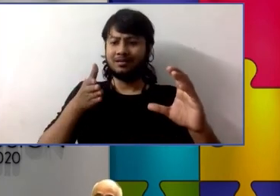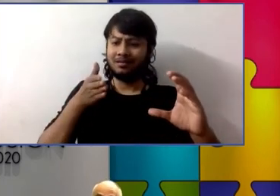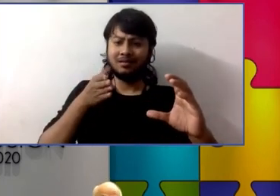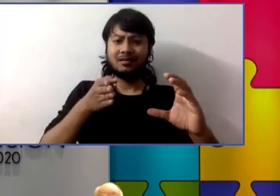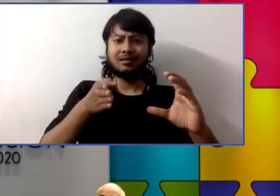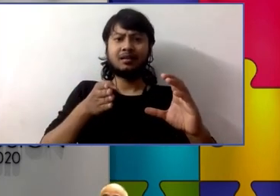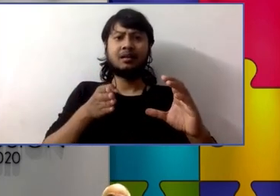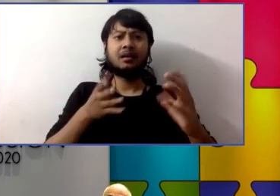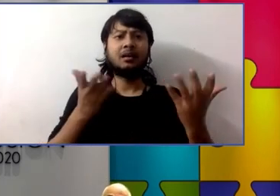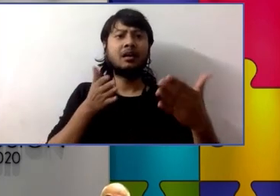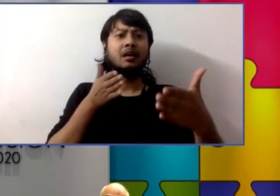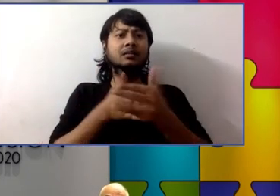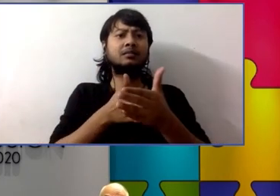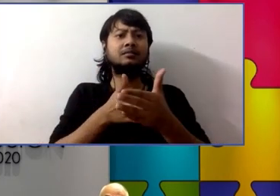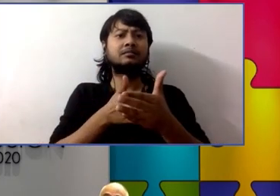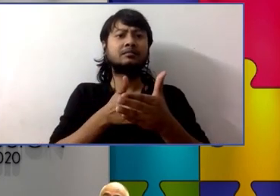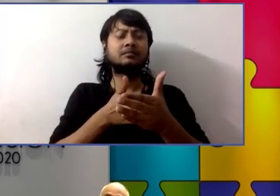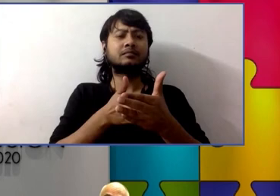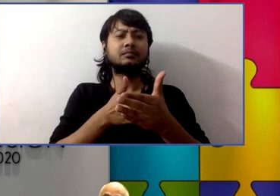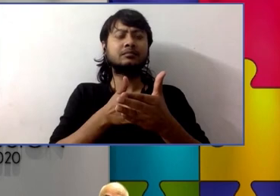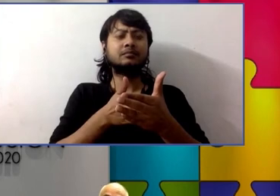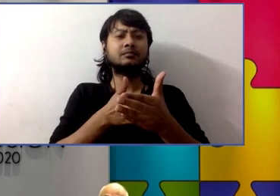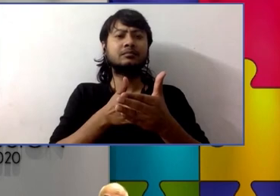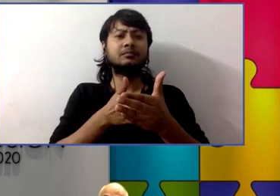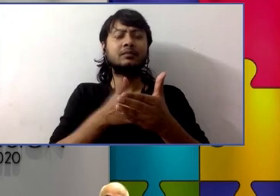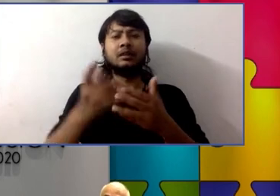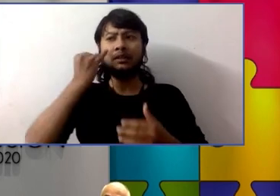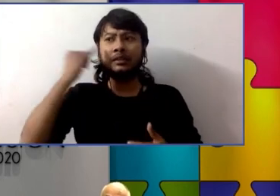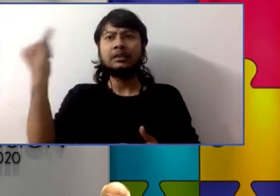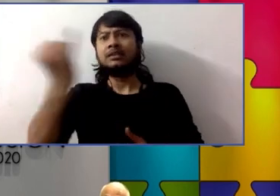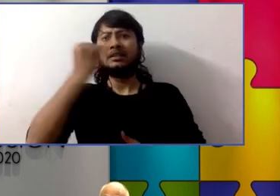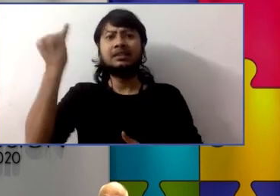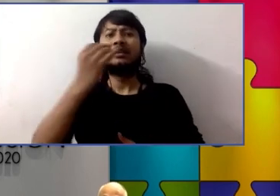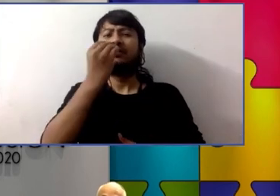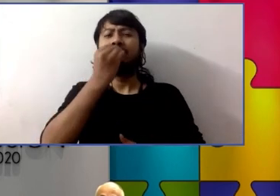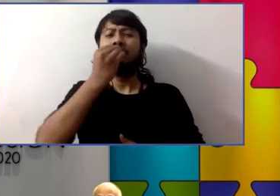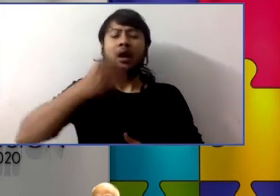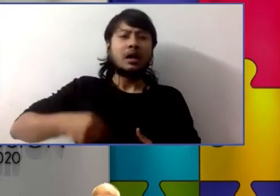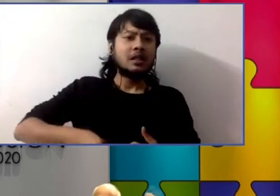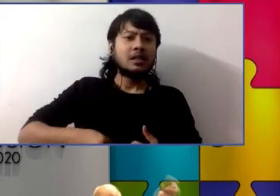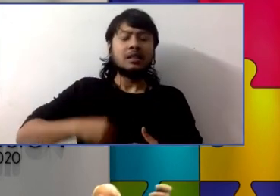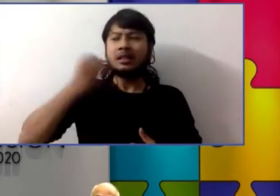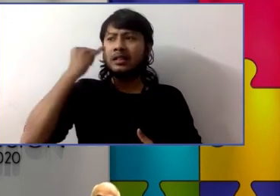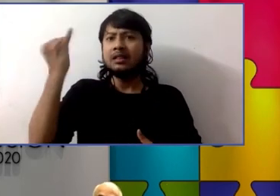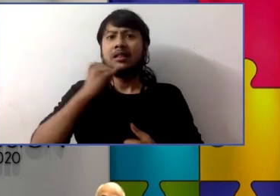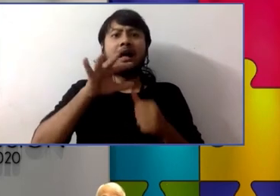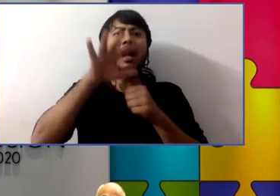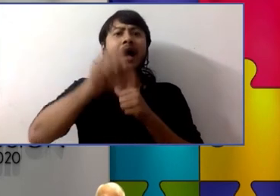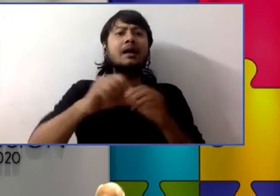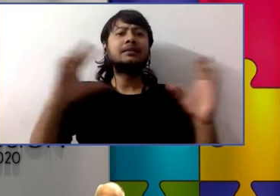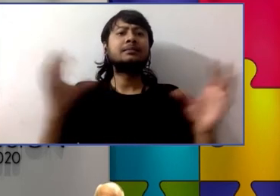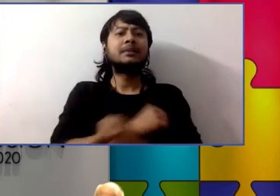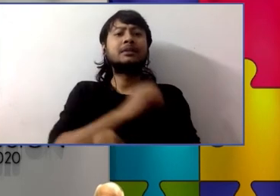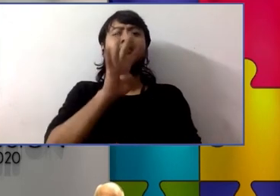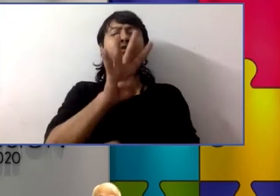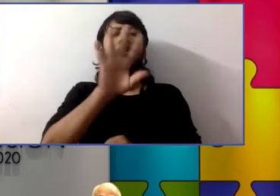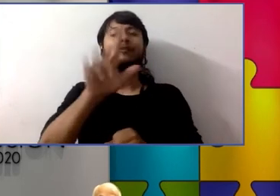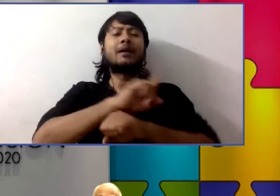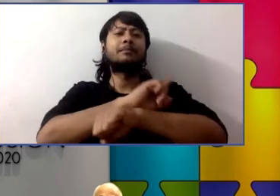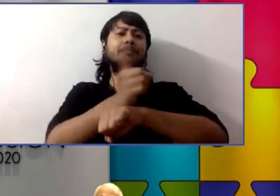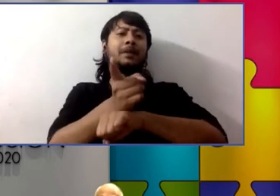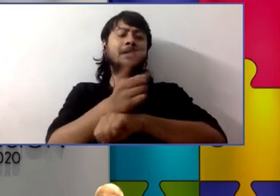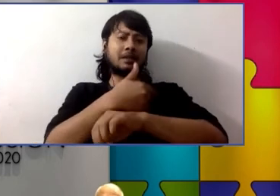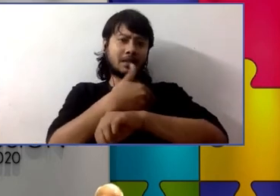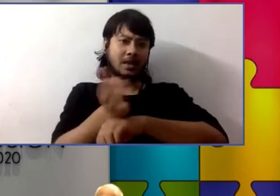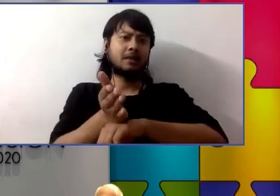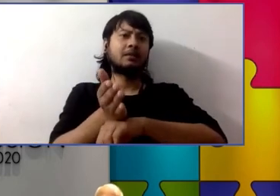samuel it took them 45 minutes just to find a place to have lunch in this community so when they got back they decided to write a letter and